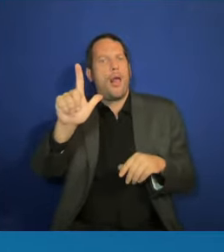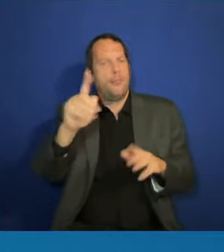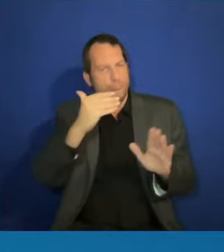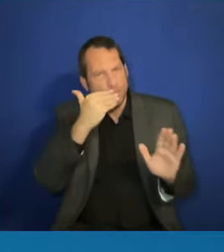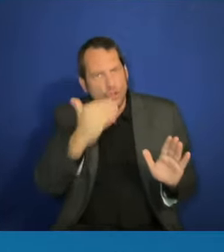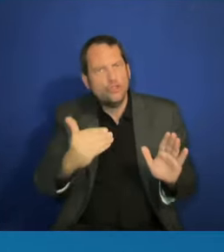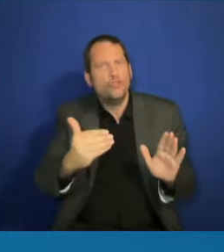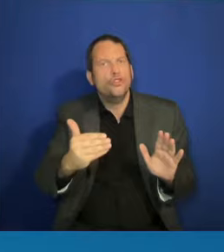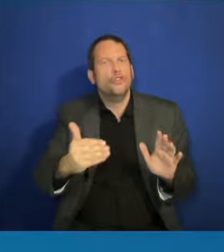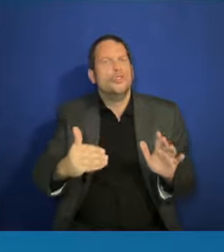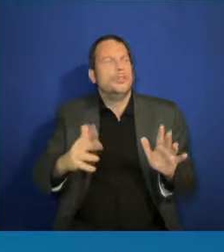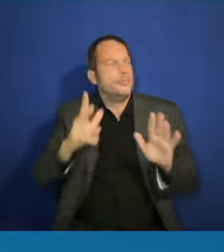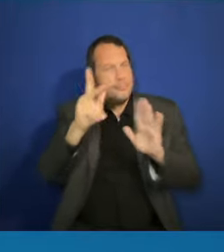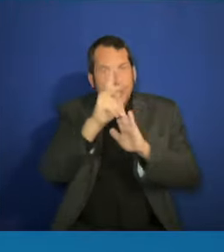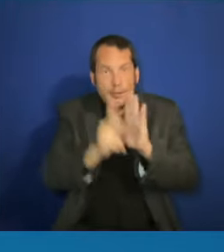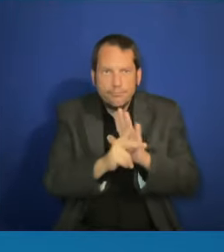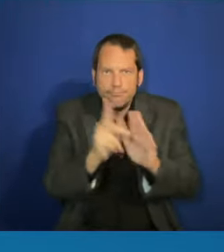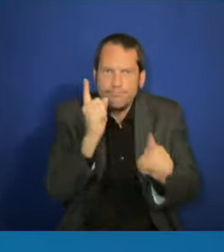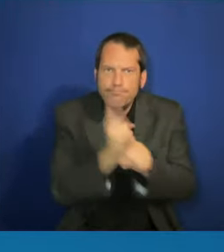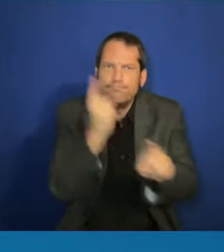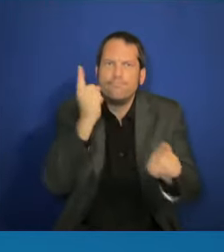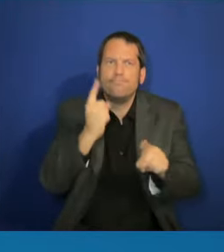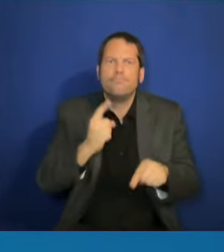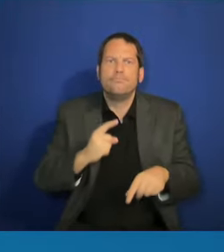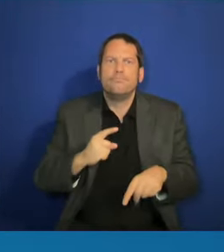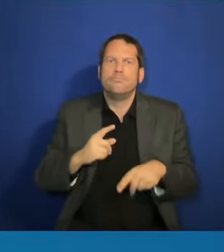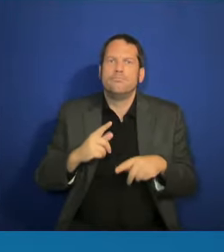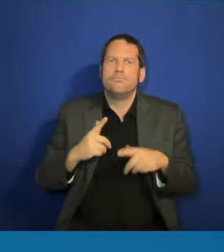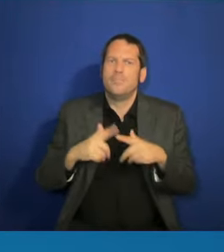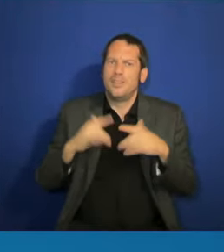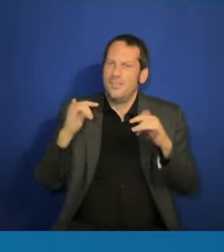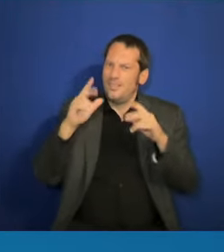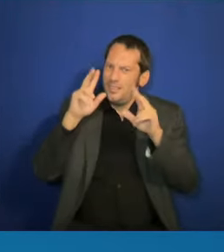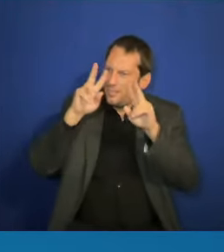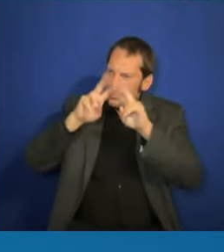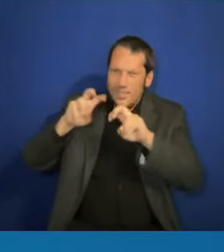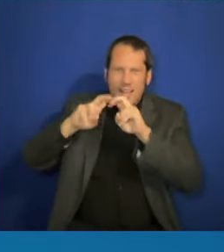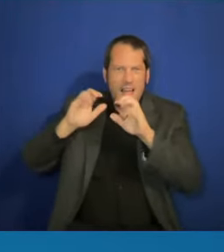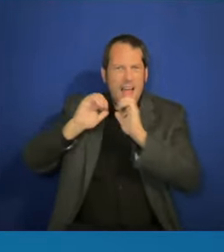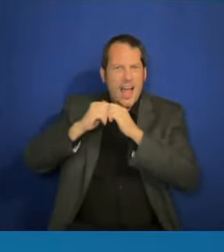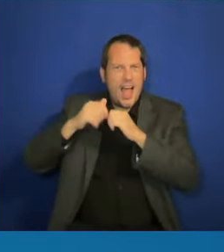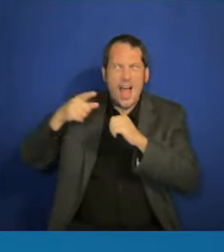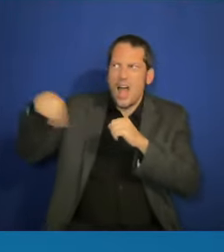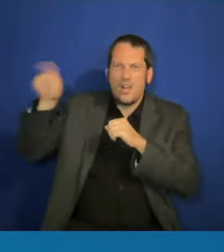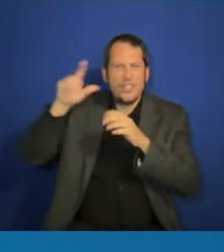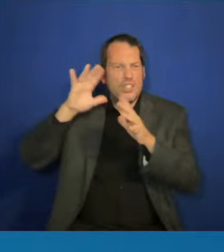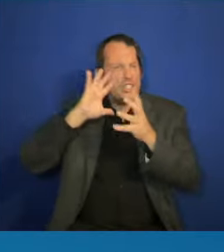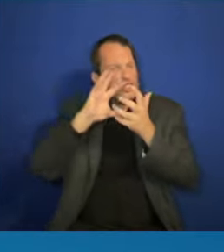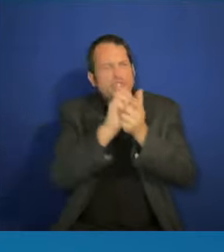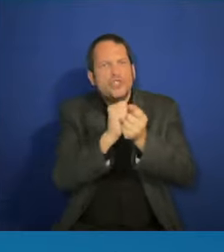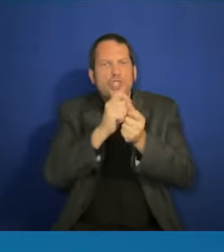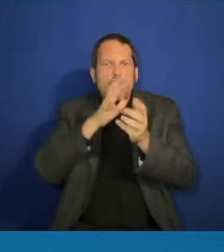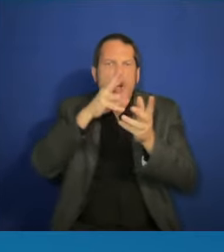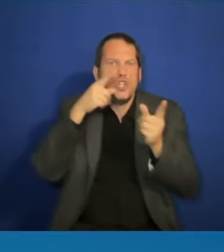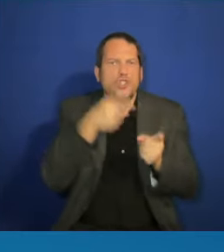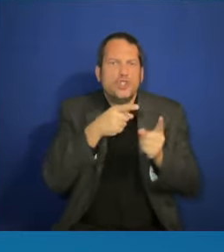and there are attempts, unapologetic attempts to undo